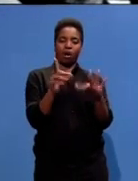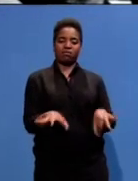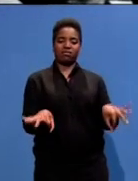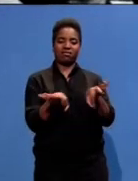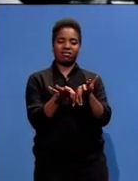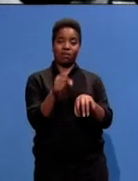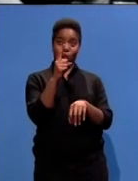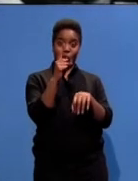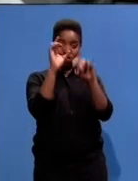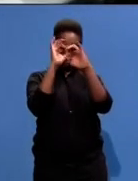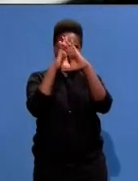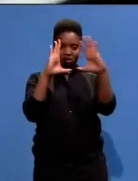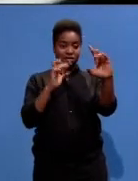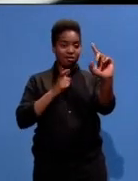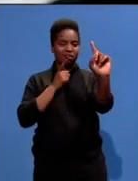in the